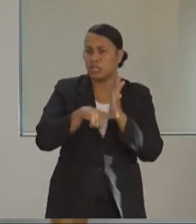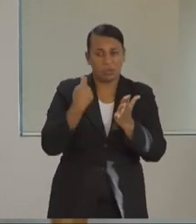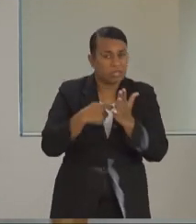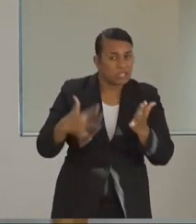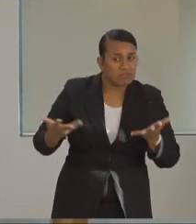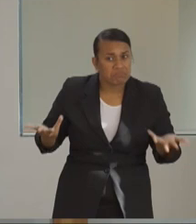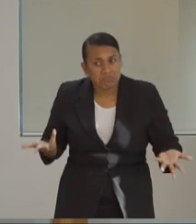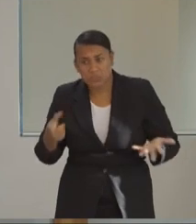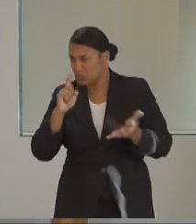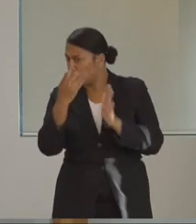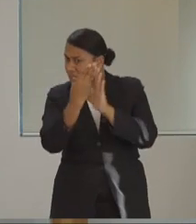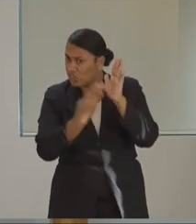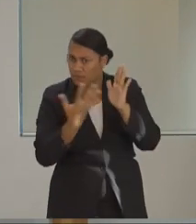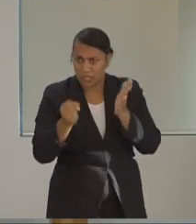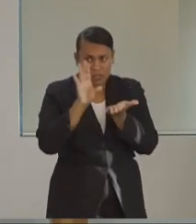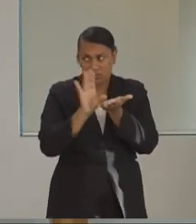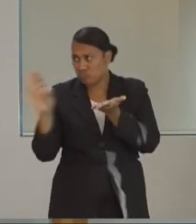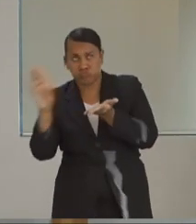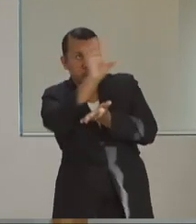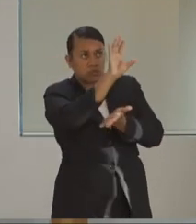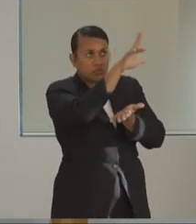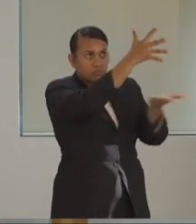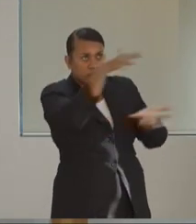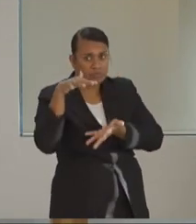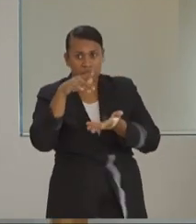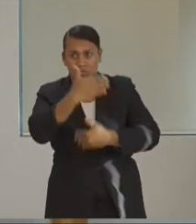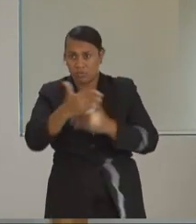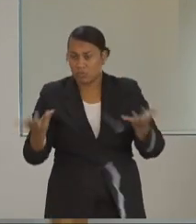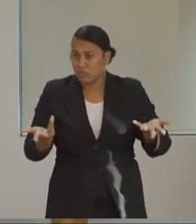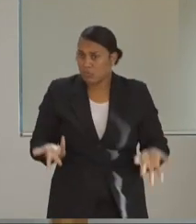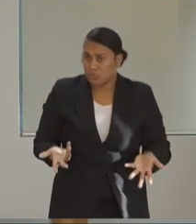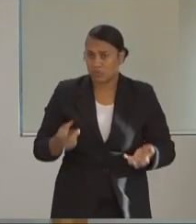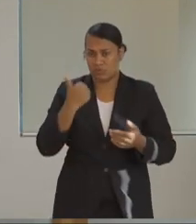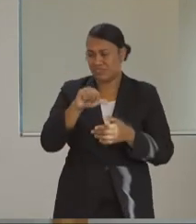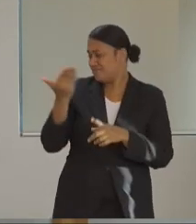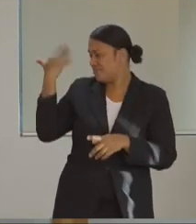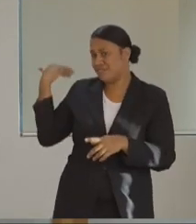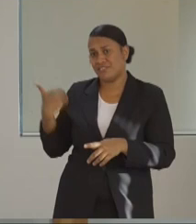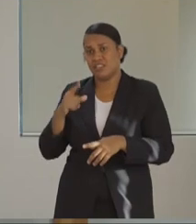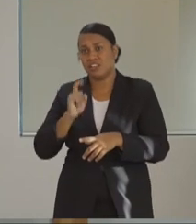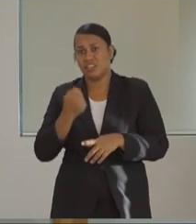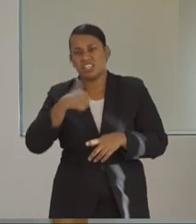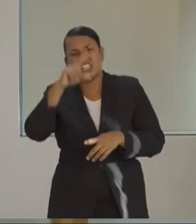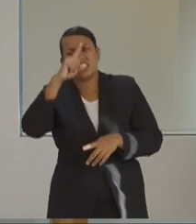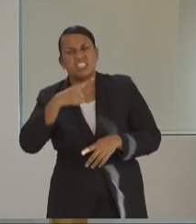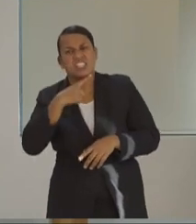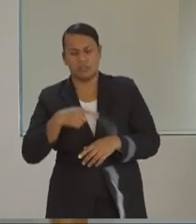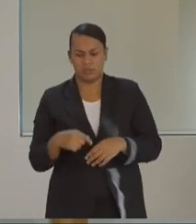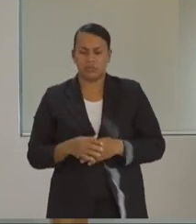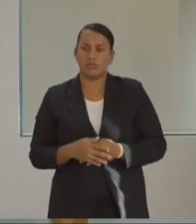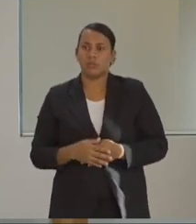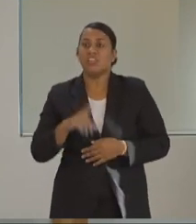in your budget for that? And further to that, considering that our last couple of patients have been people that tested positive